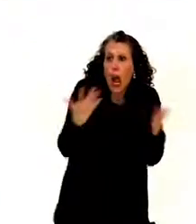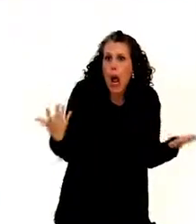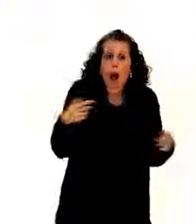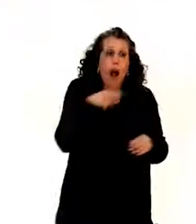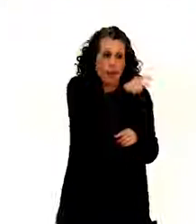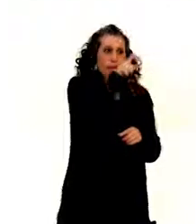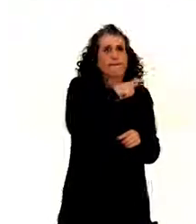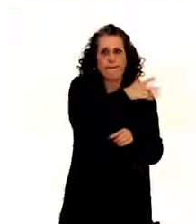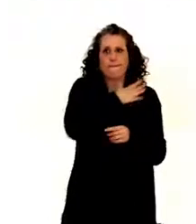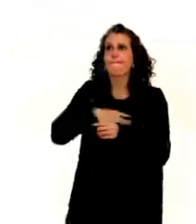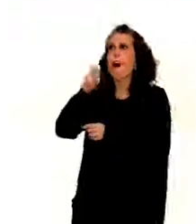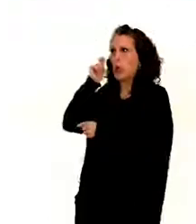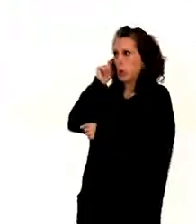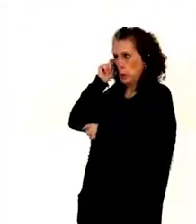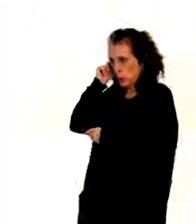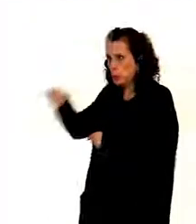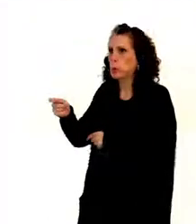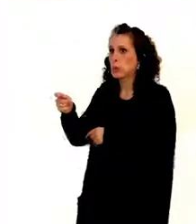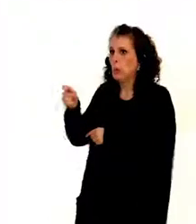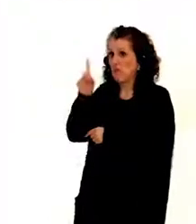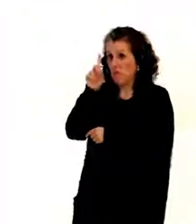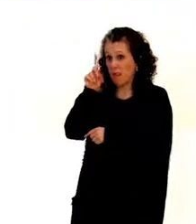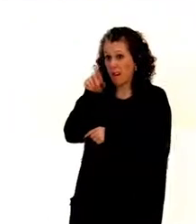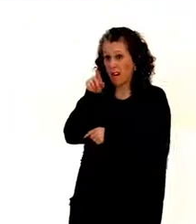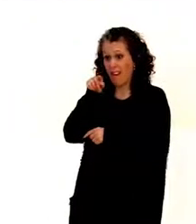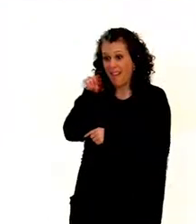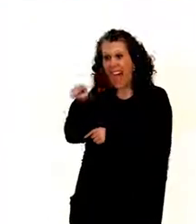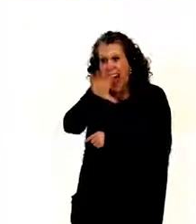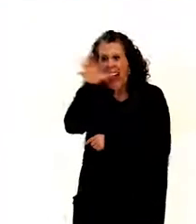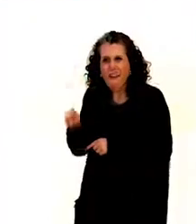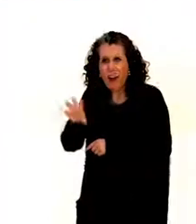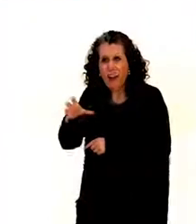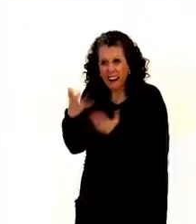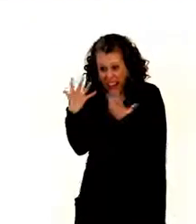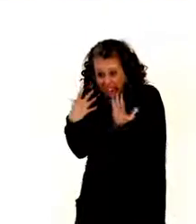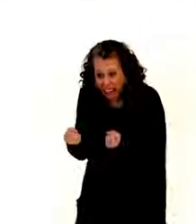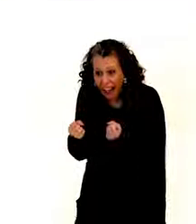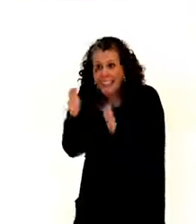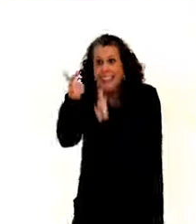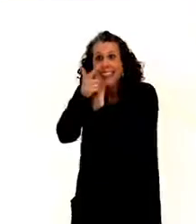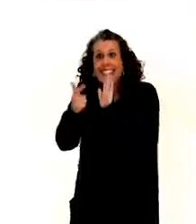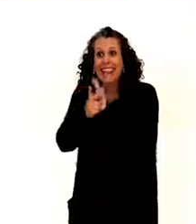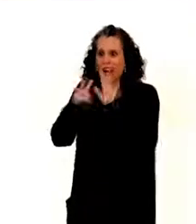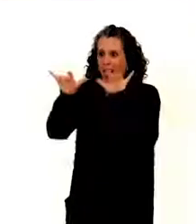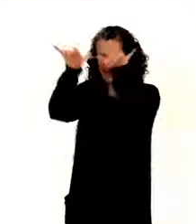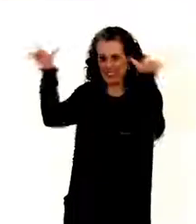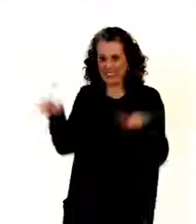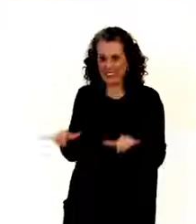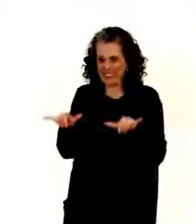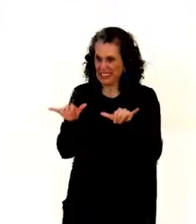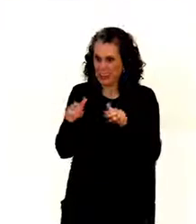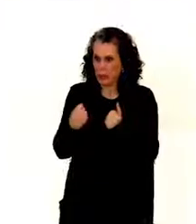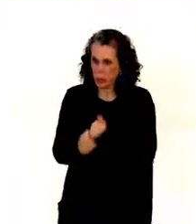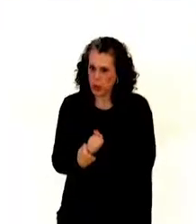press legal charges, but I don't know if that particular country in Africa, there was an illegal framework for combating that type of discrimination.